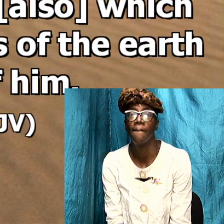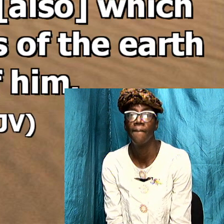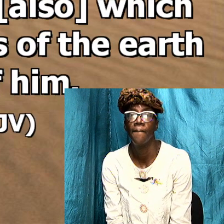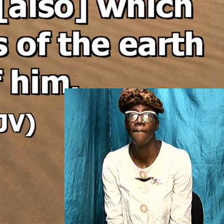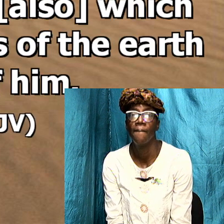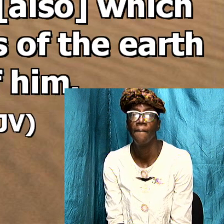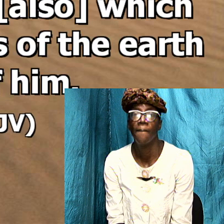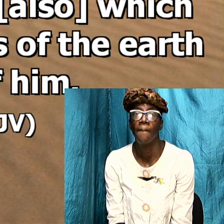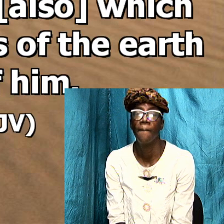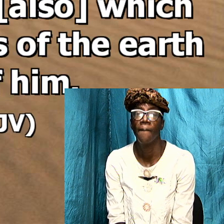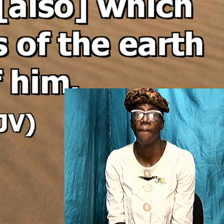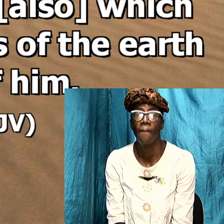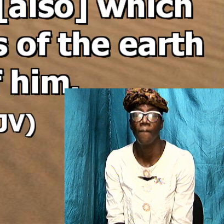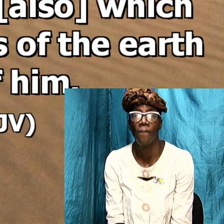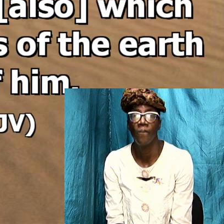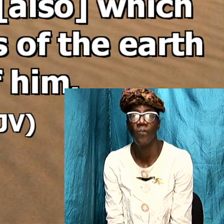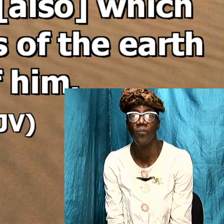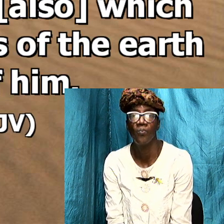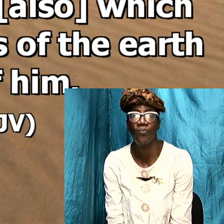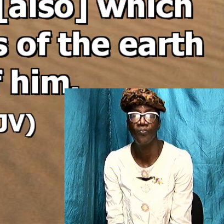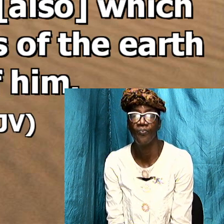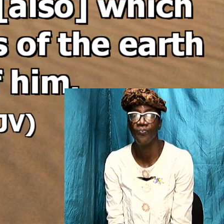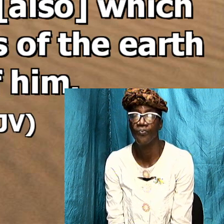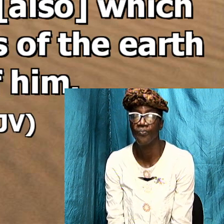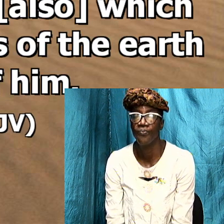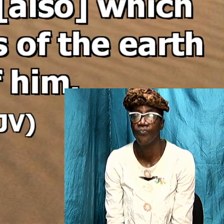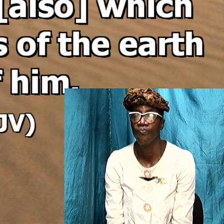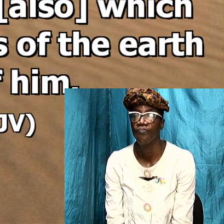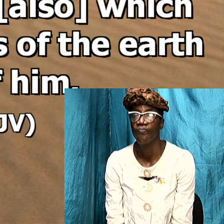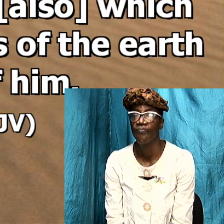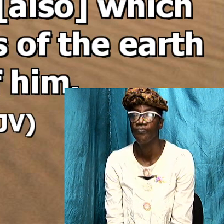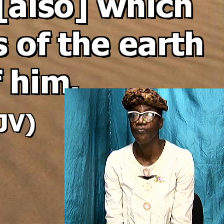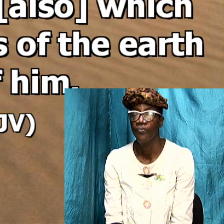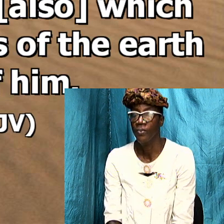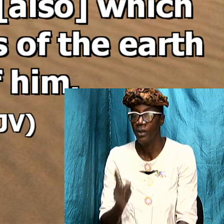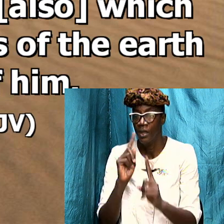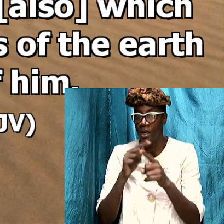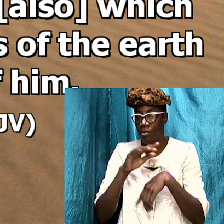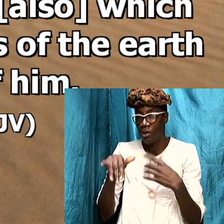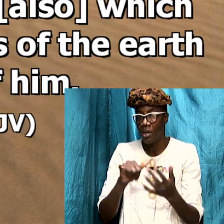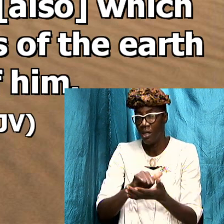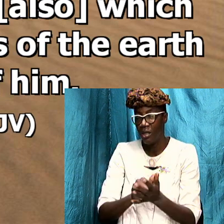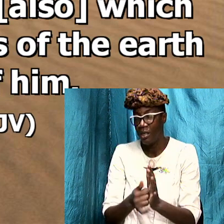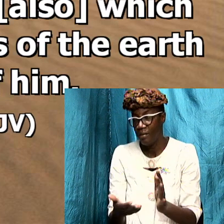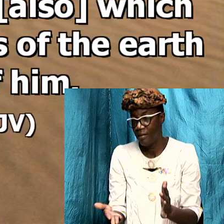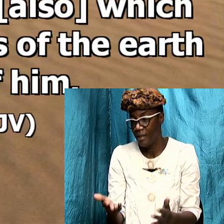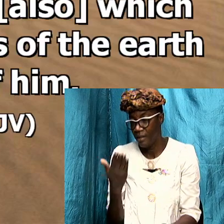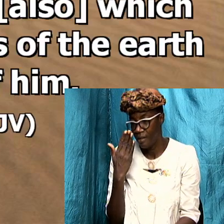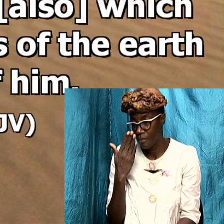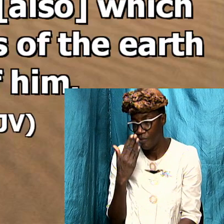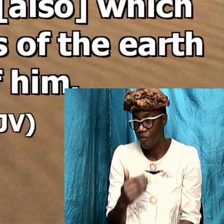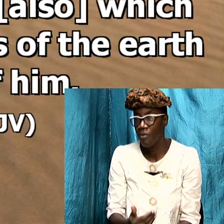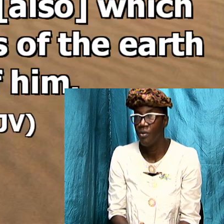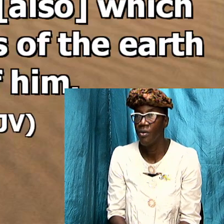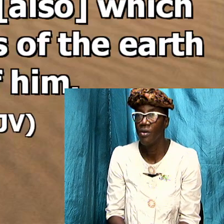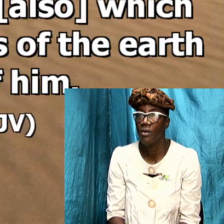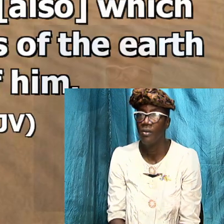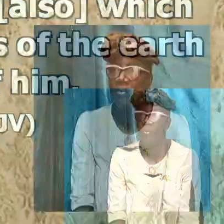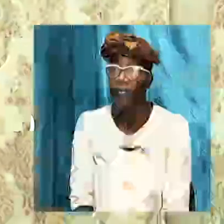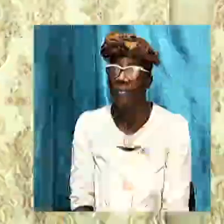spoke about we spoke about all these things before and we become lost